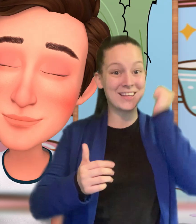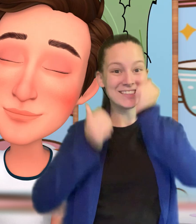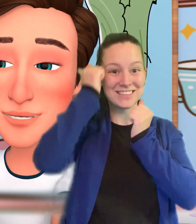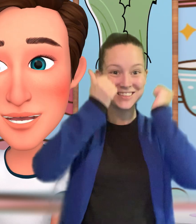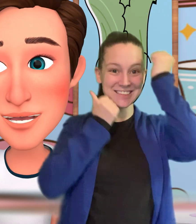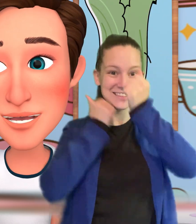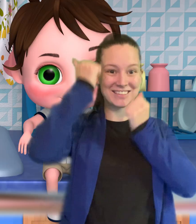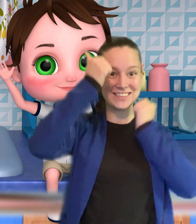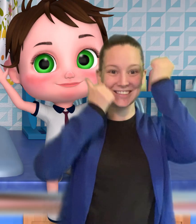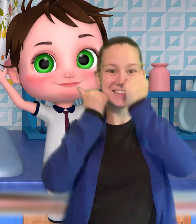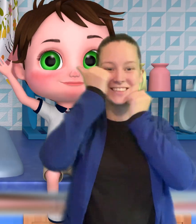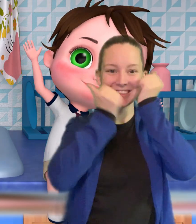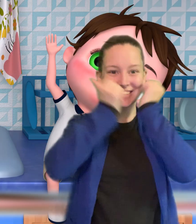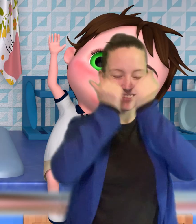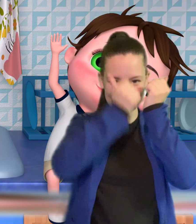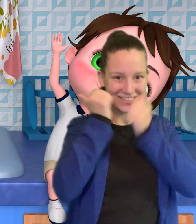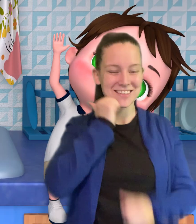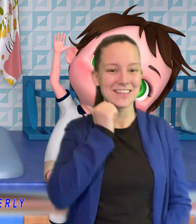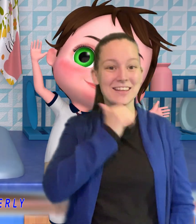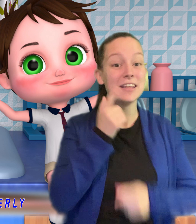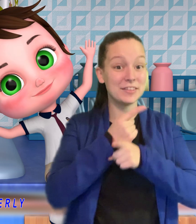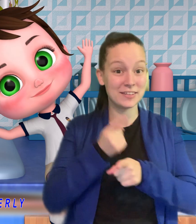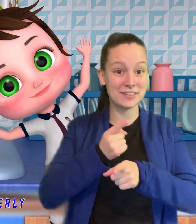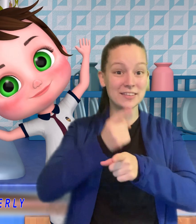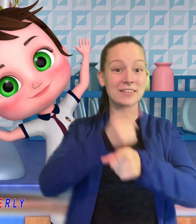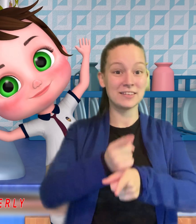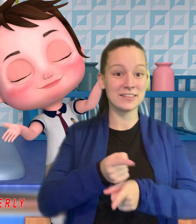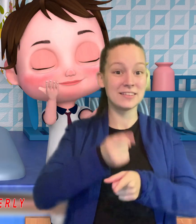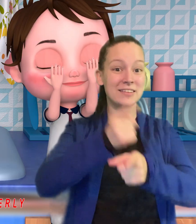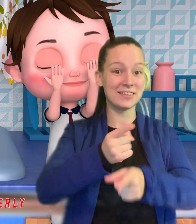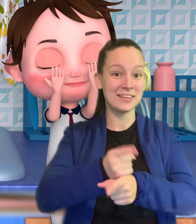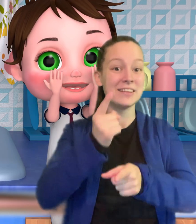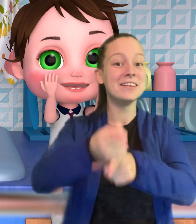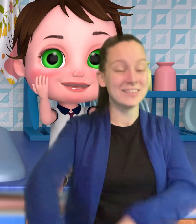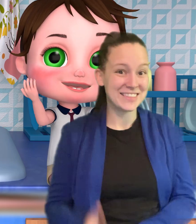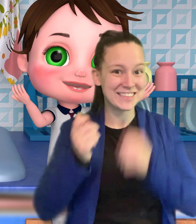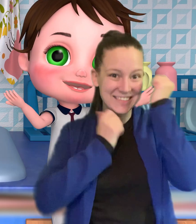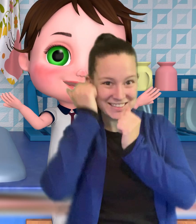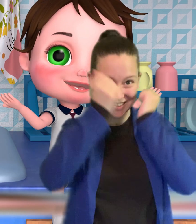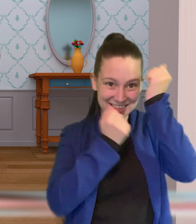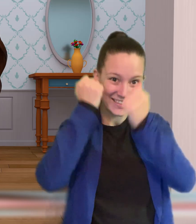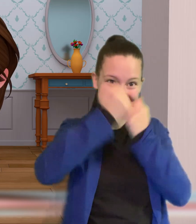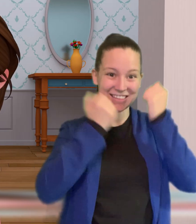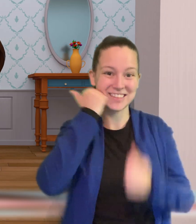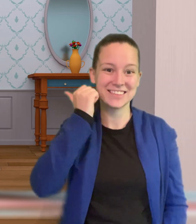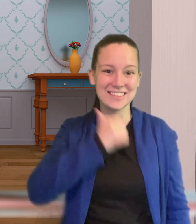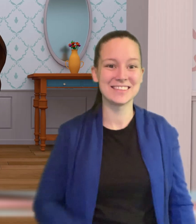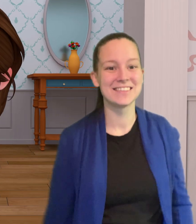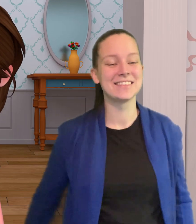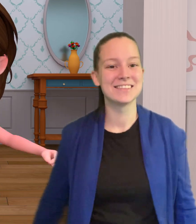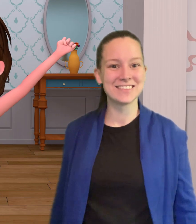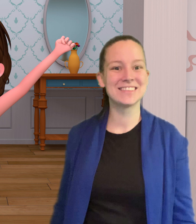properly Wash it every day Properly, properly, properly, properly Wash it every day